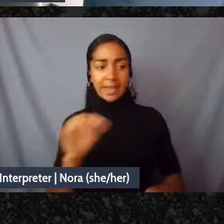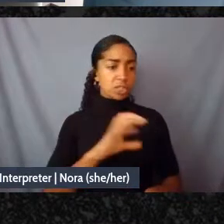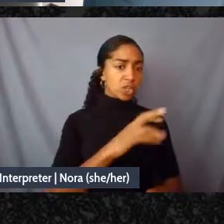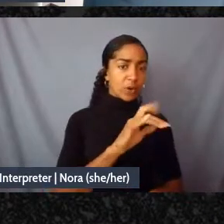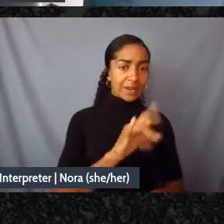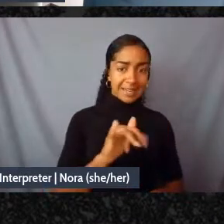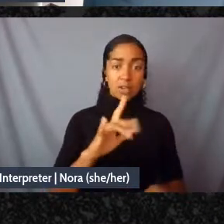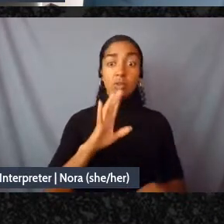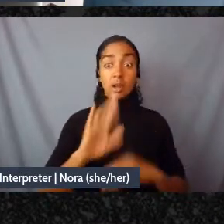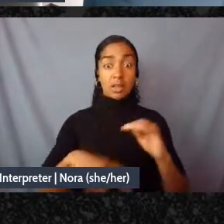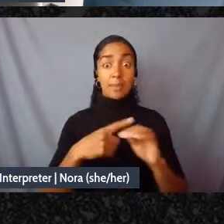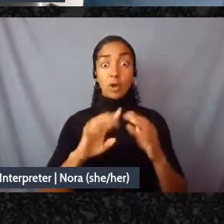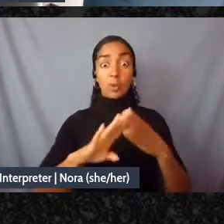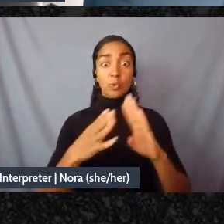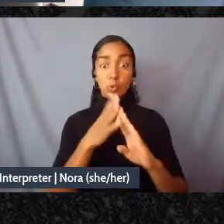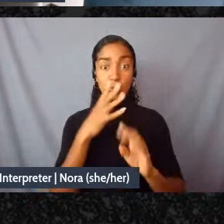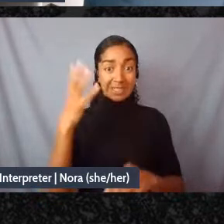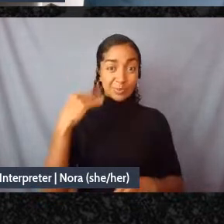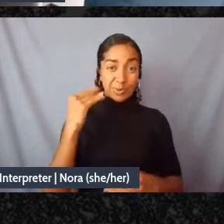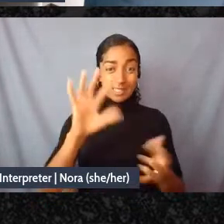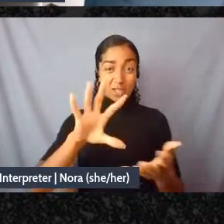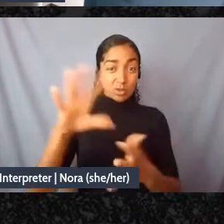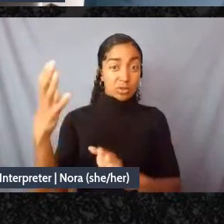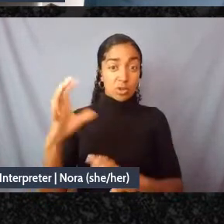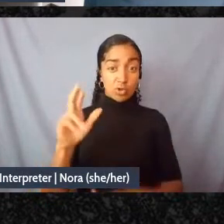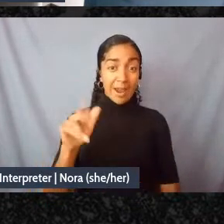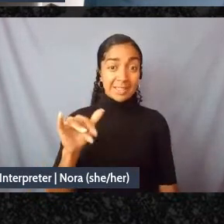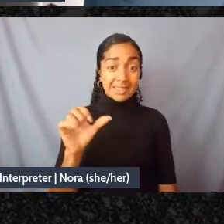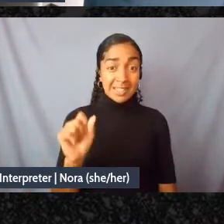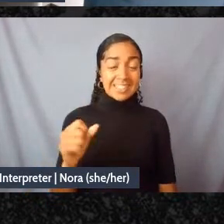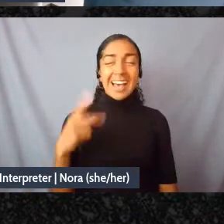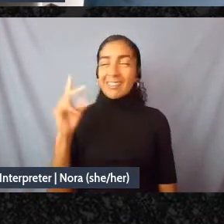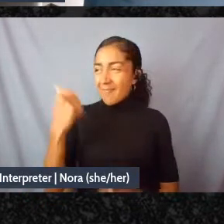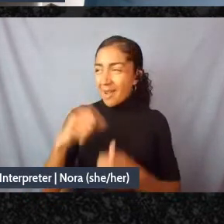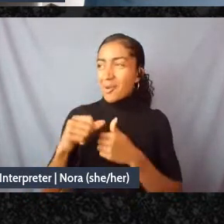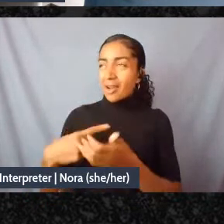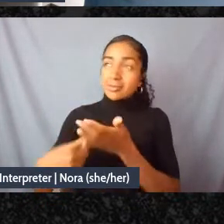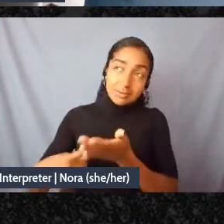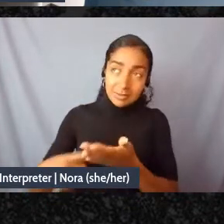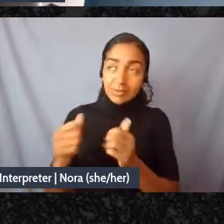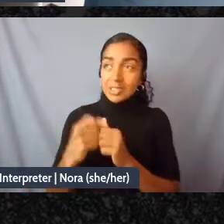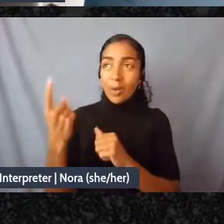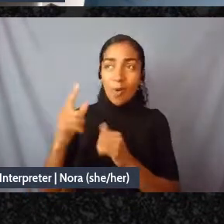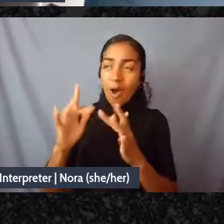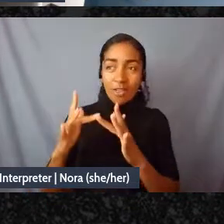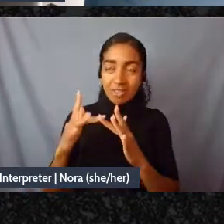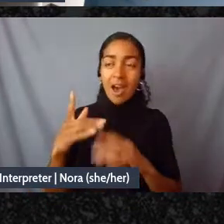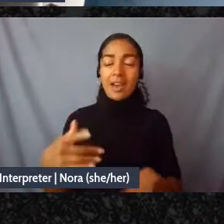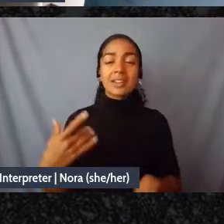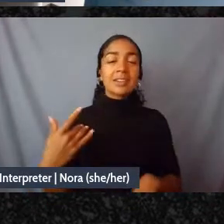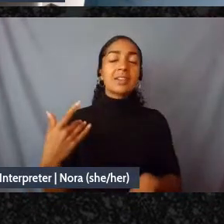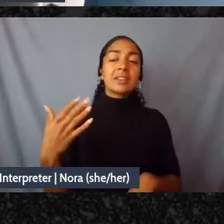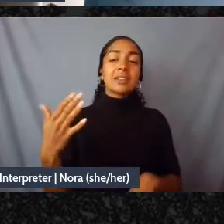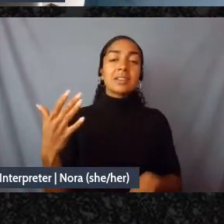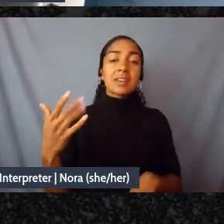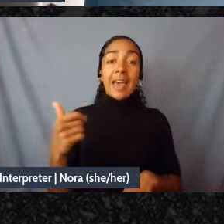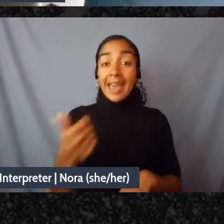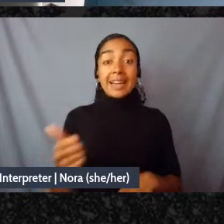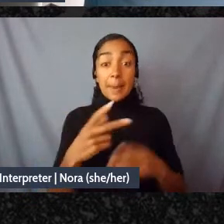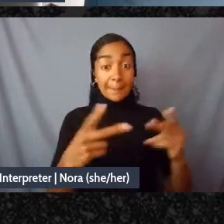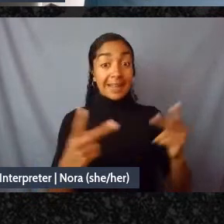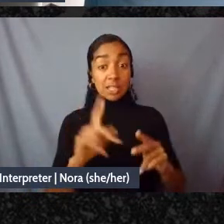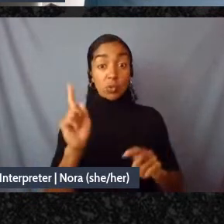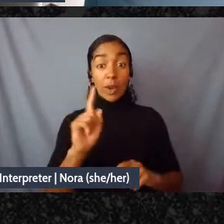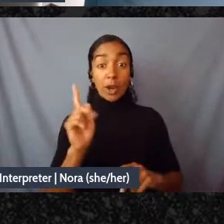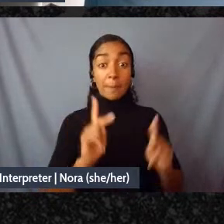you know I was having this debate somewhere online you know as one is want to do about how I'm like any place where people even practicing